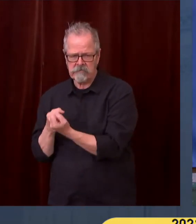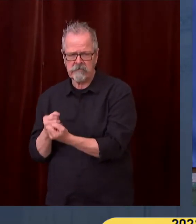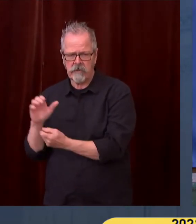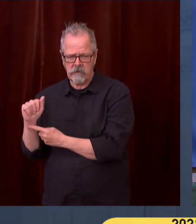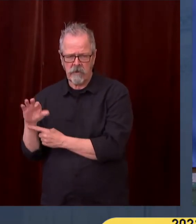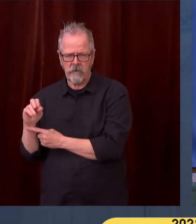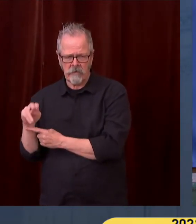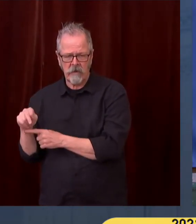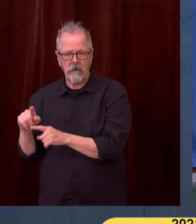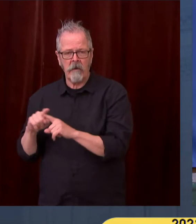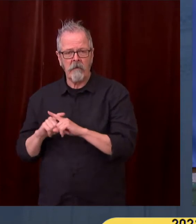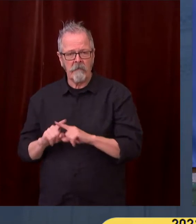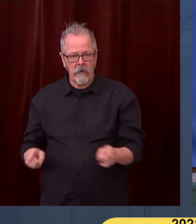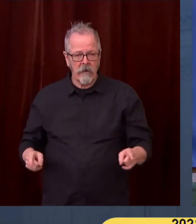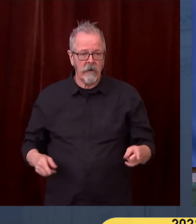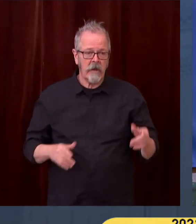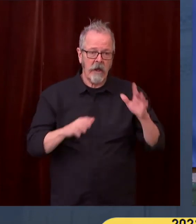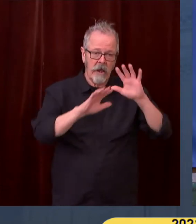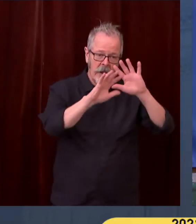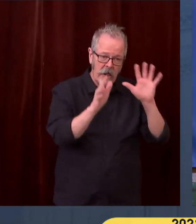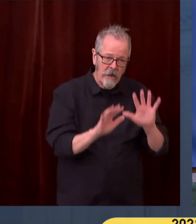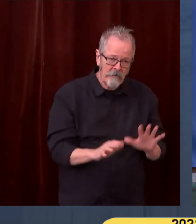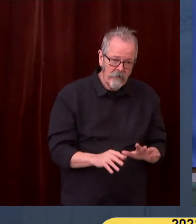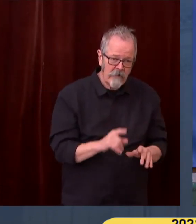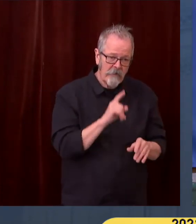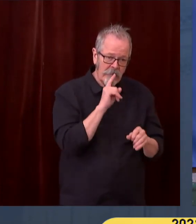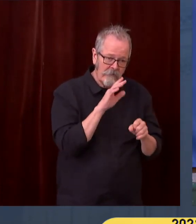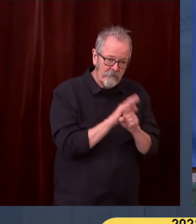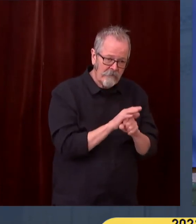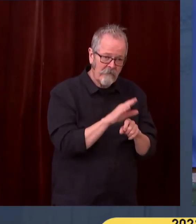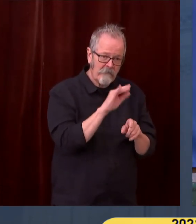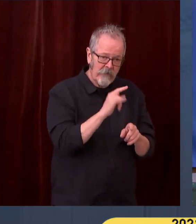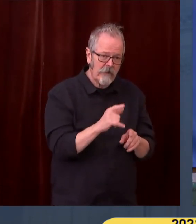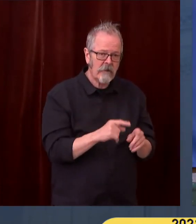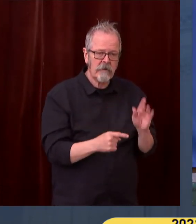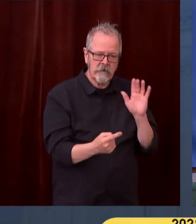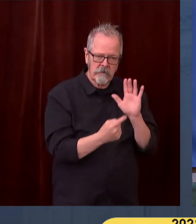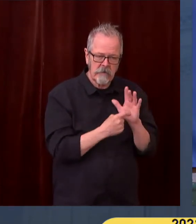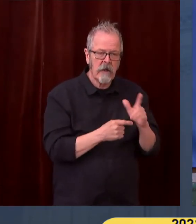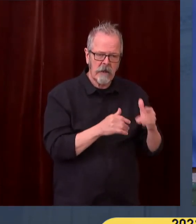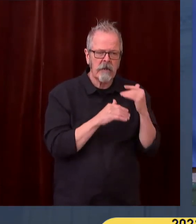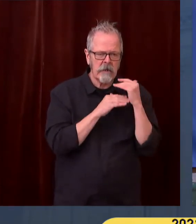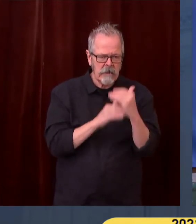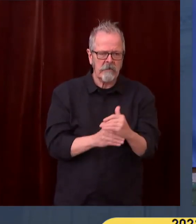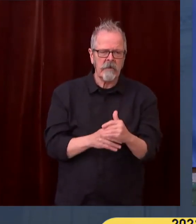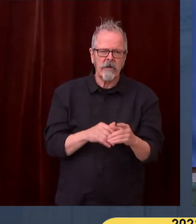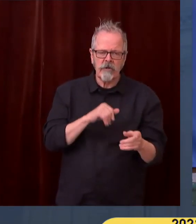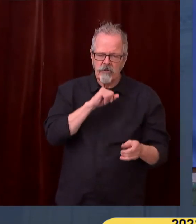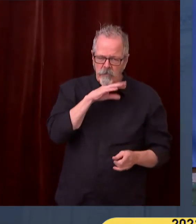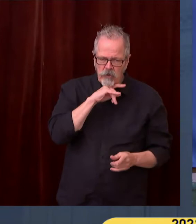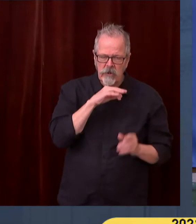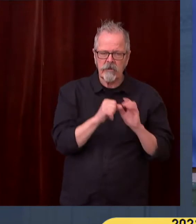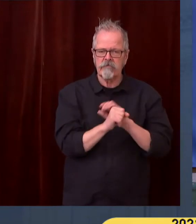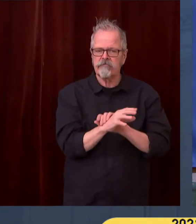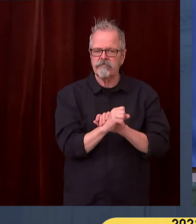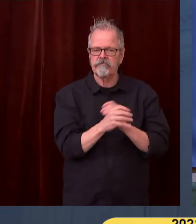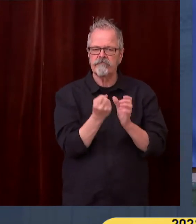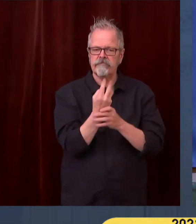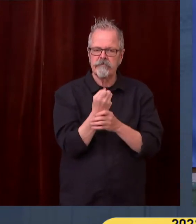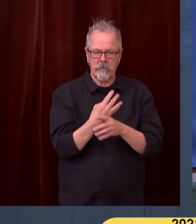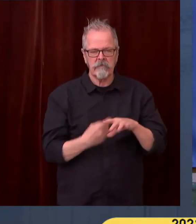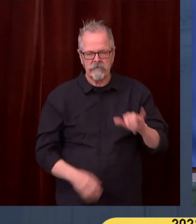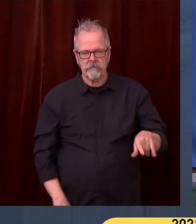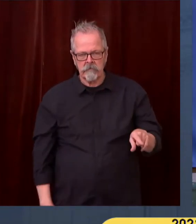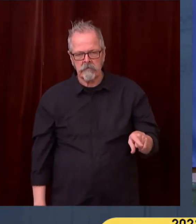that does that, and I think it has by a long stretch the best chance of getting votes in both chambers right now. I also believe